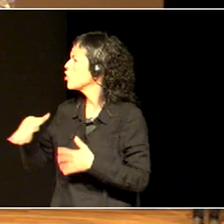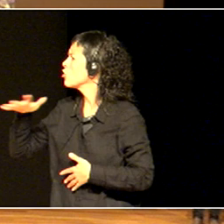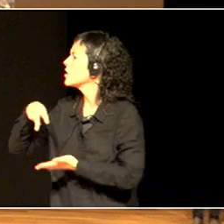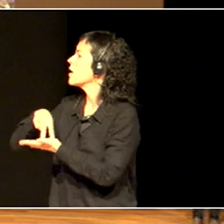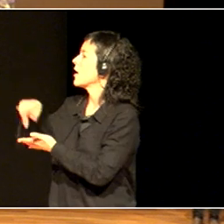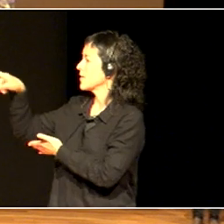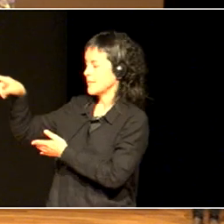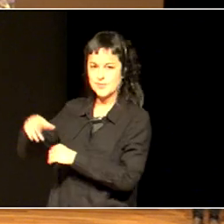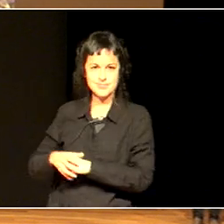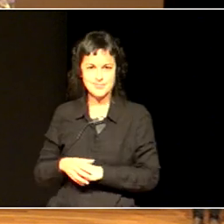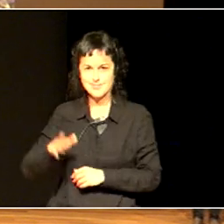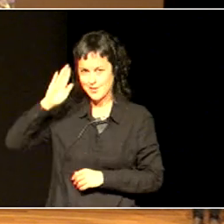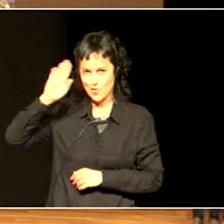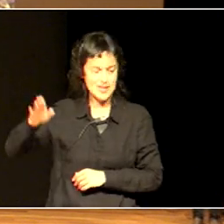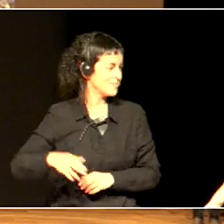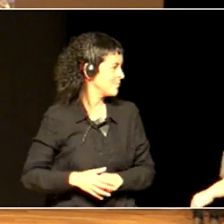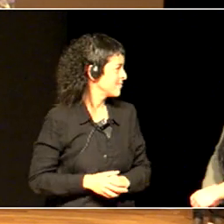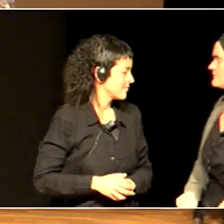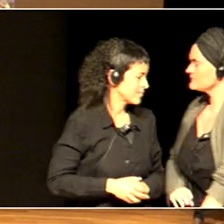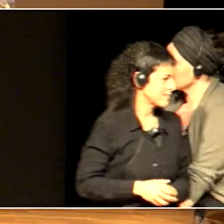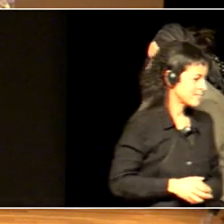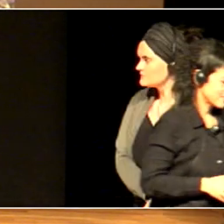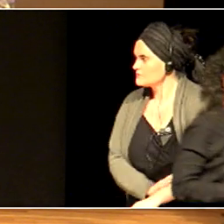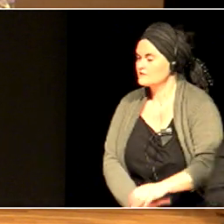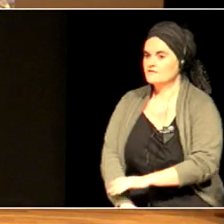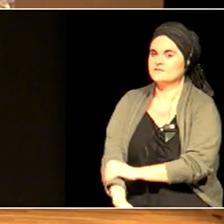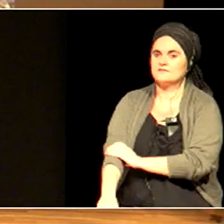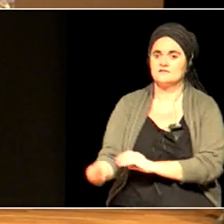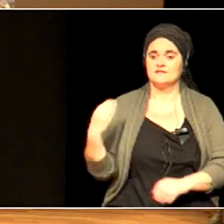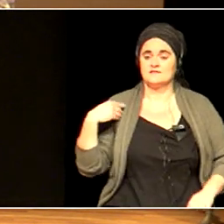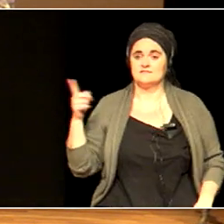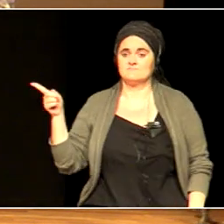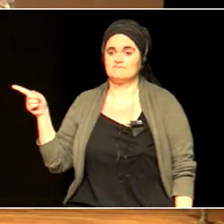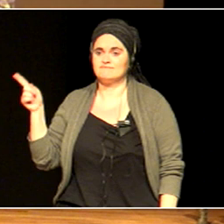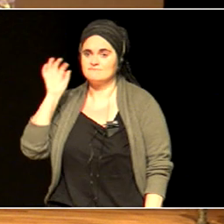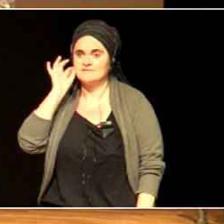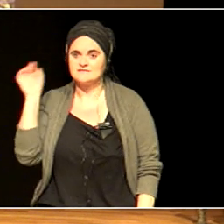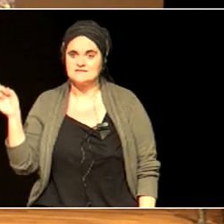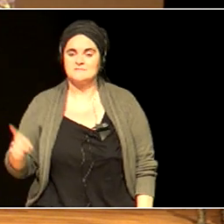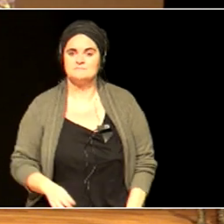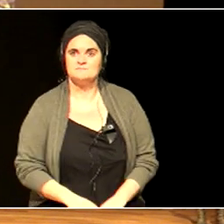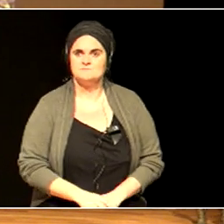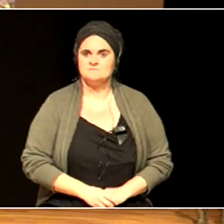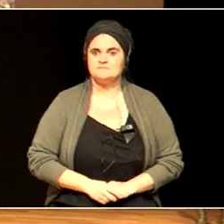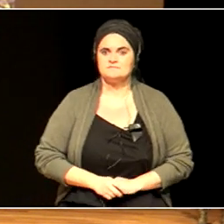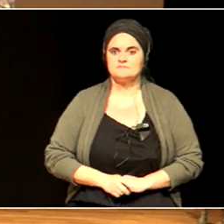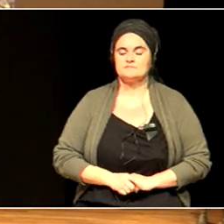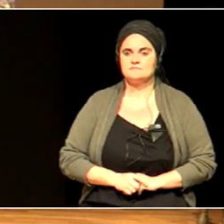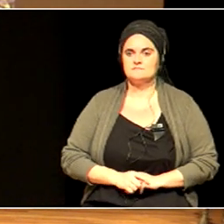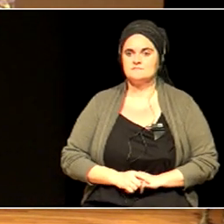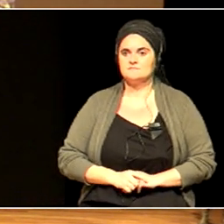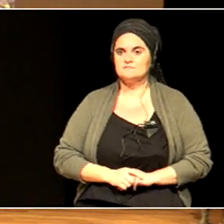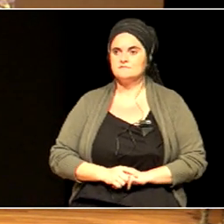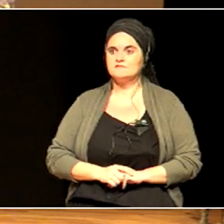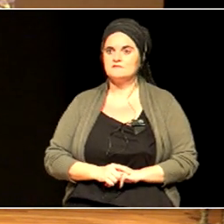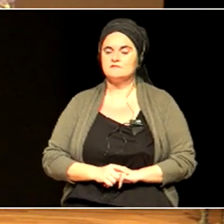Oh, hi. Oh, yeah. Oh, Virginia was telling me, of course, it's International Women's Day